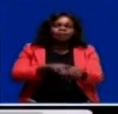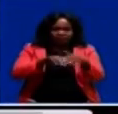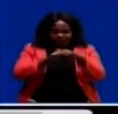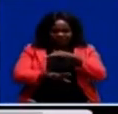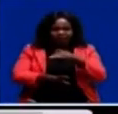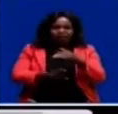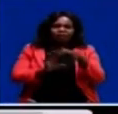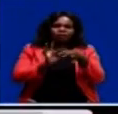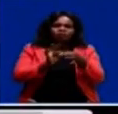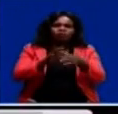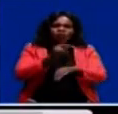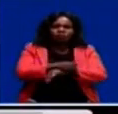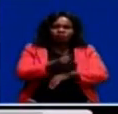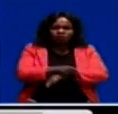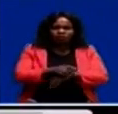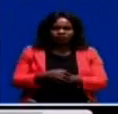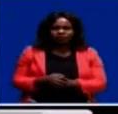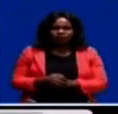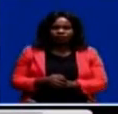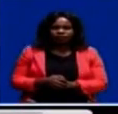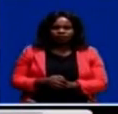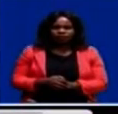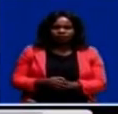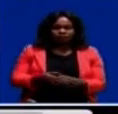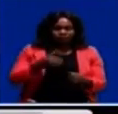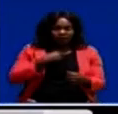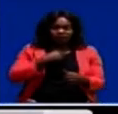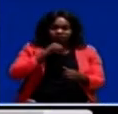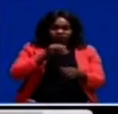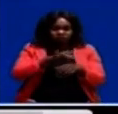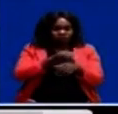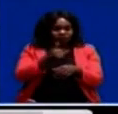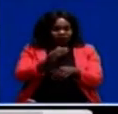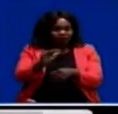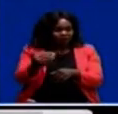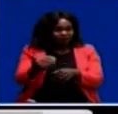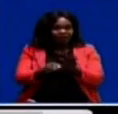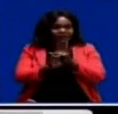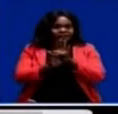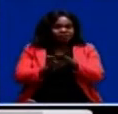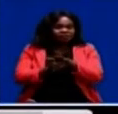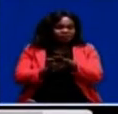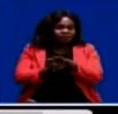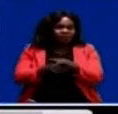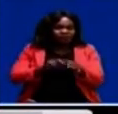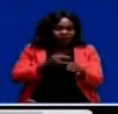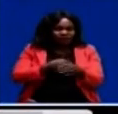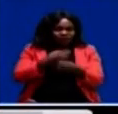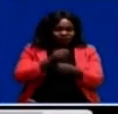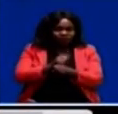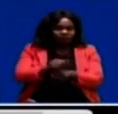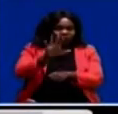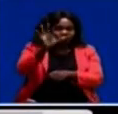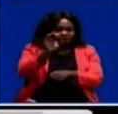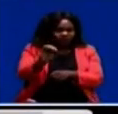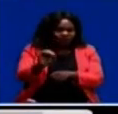We will not ever hold anything back. For example, we produce 5%